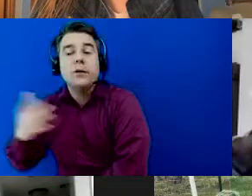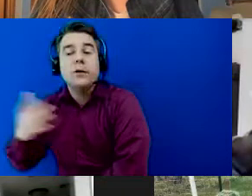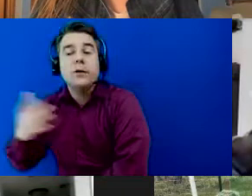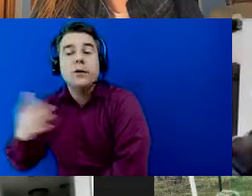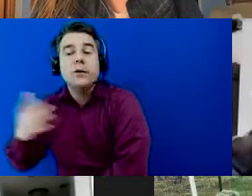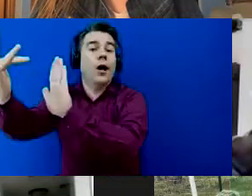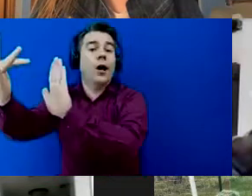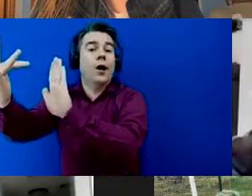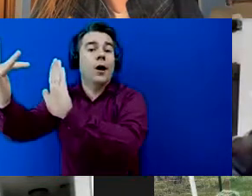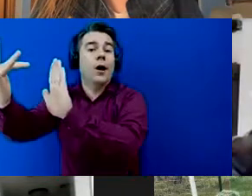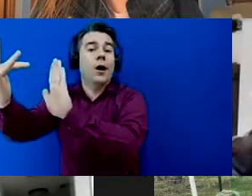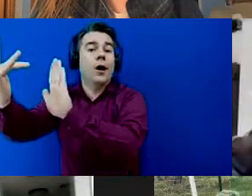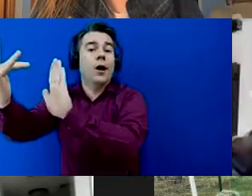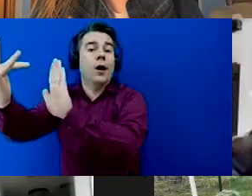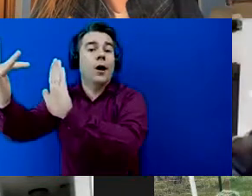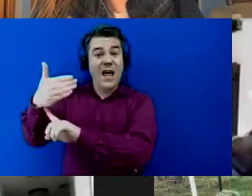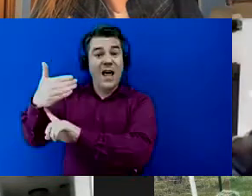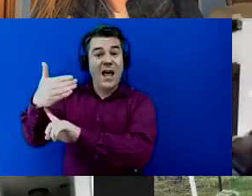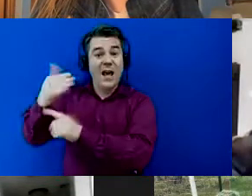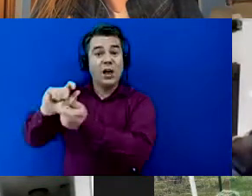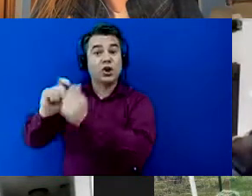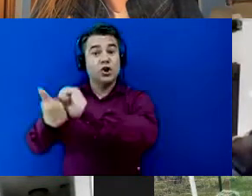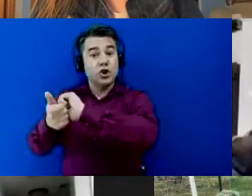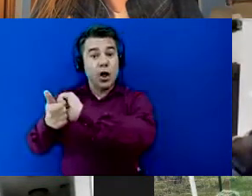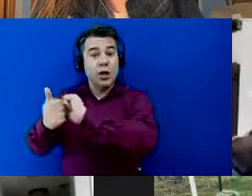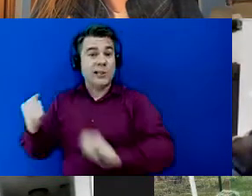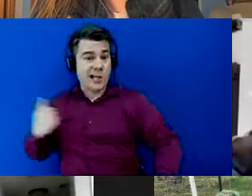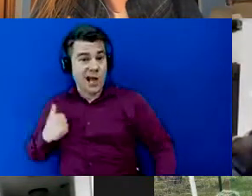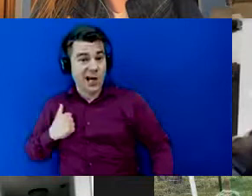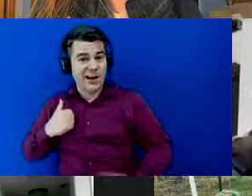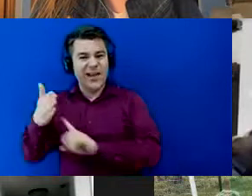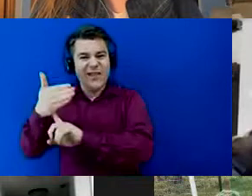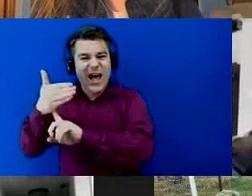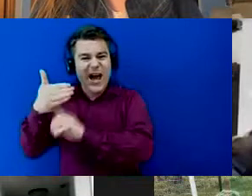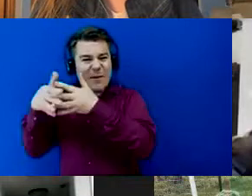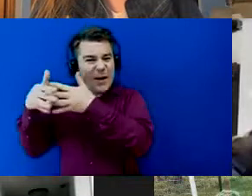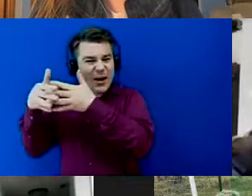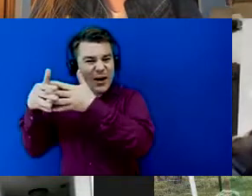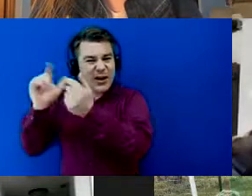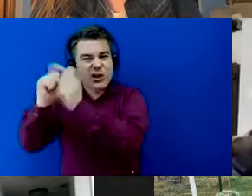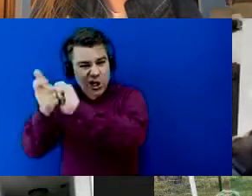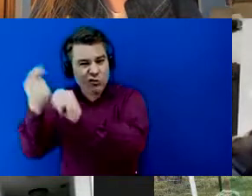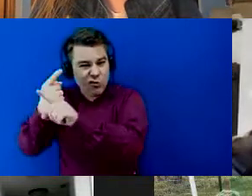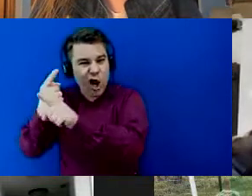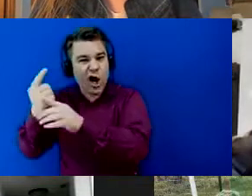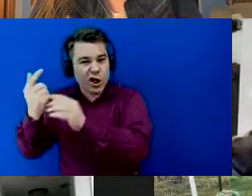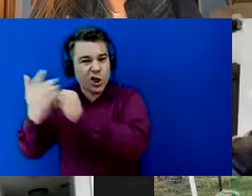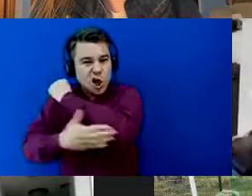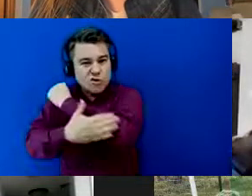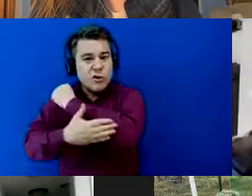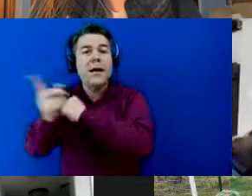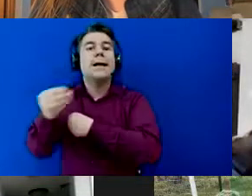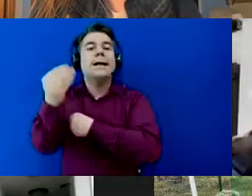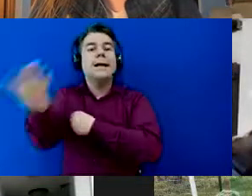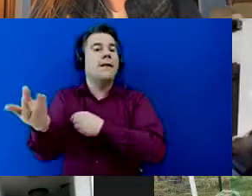then just clicked the little flag the american flag to change it to her country which is the canadian flag you know click change it to her country and then it just gave her to